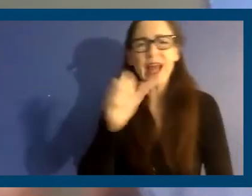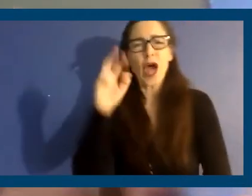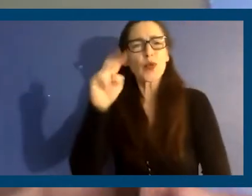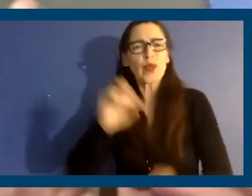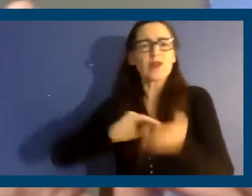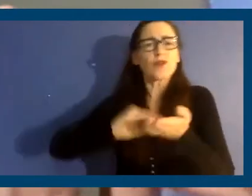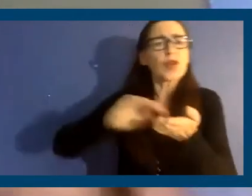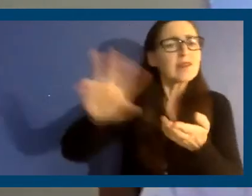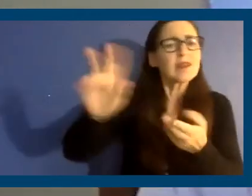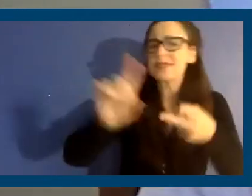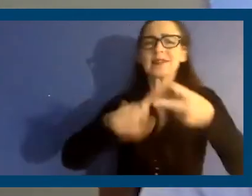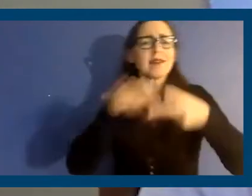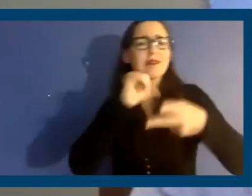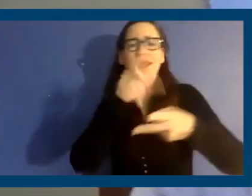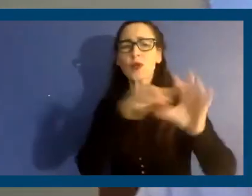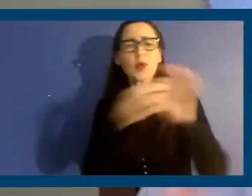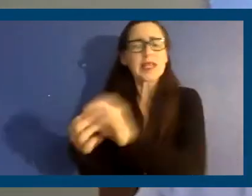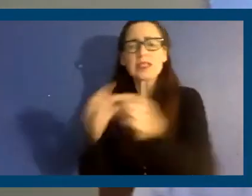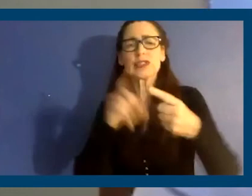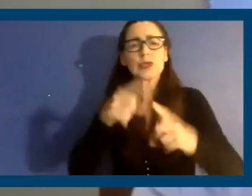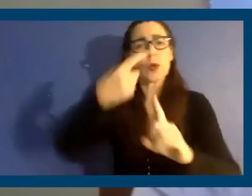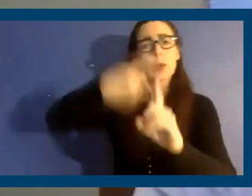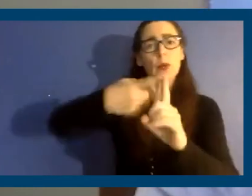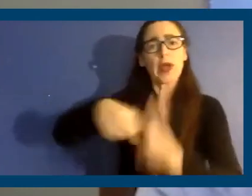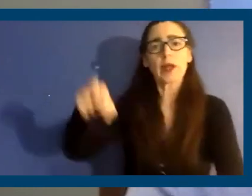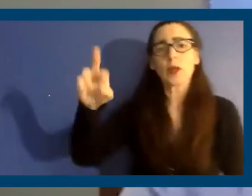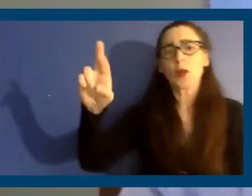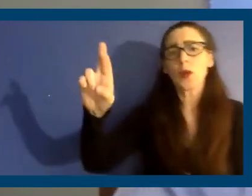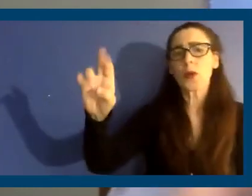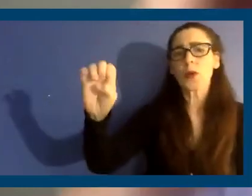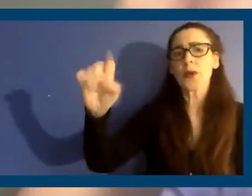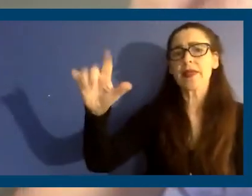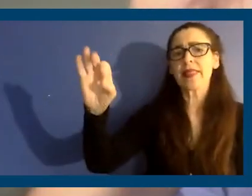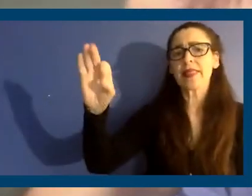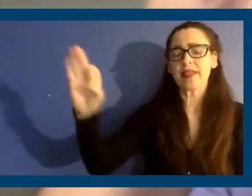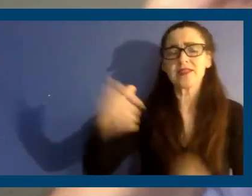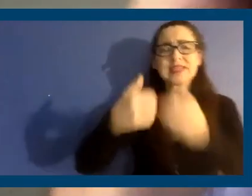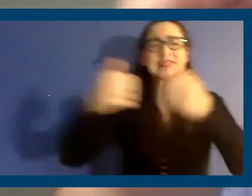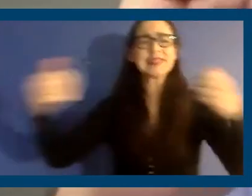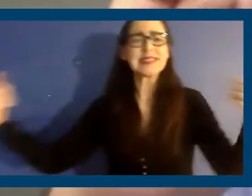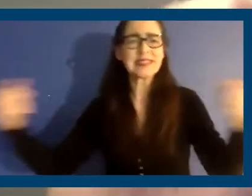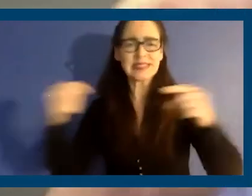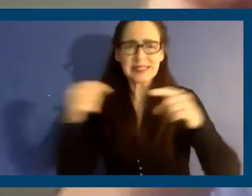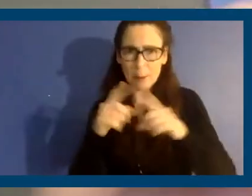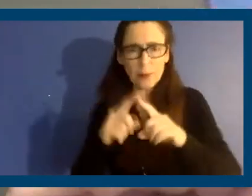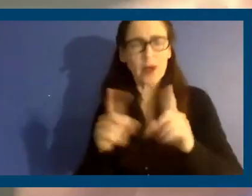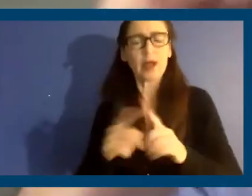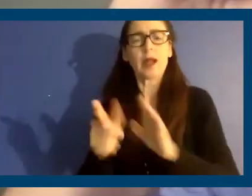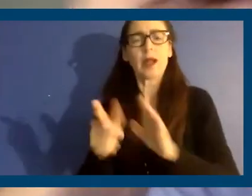forgiveness or rent relief. I actually have a program for that. But this is literally just the increase. So when